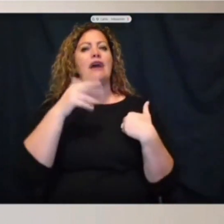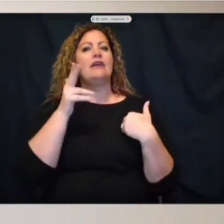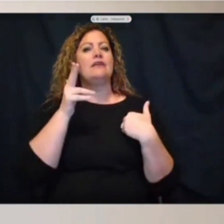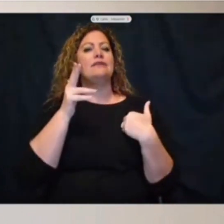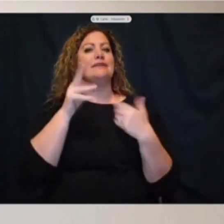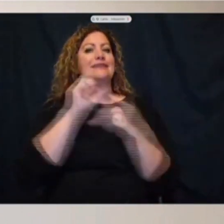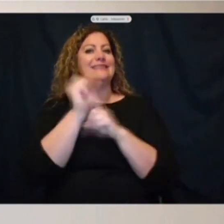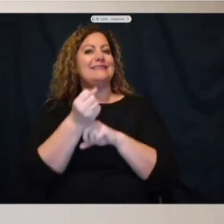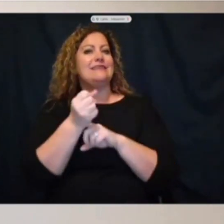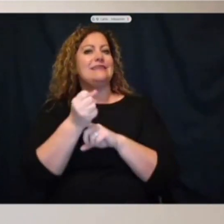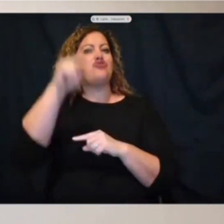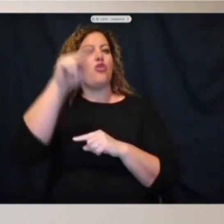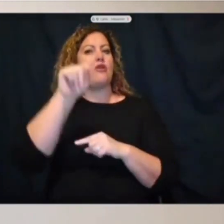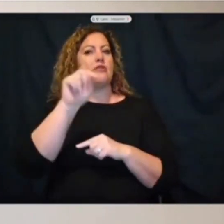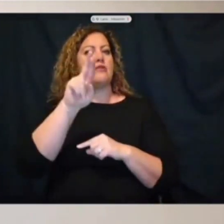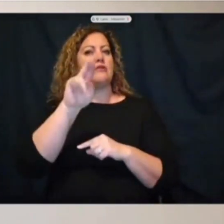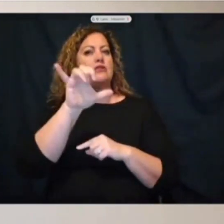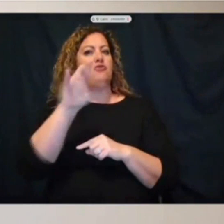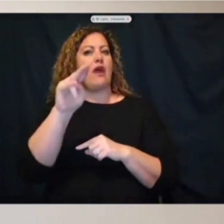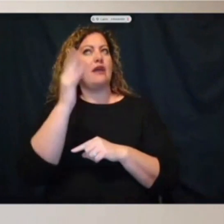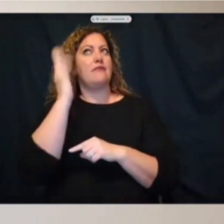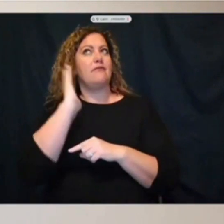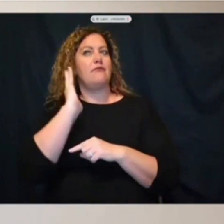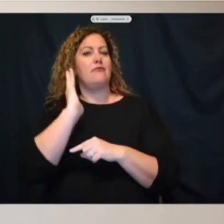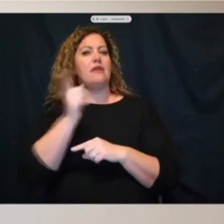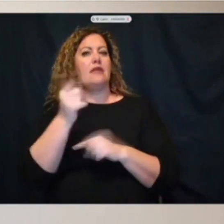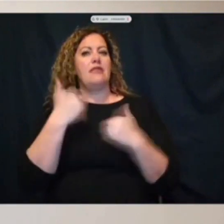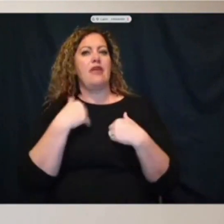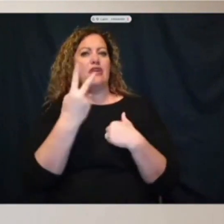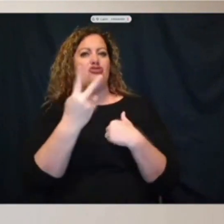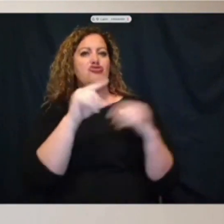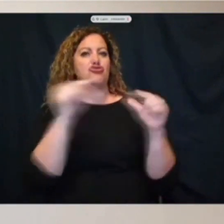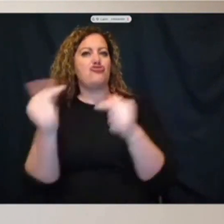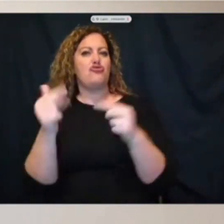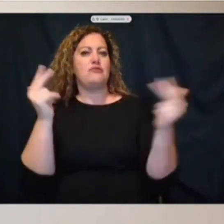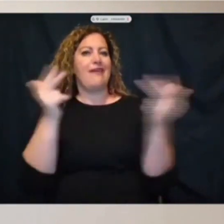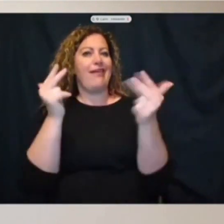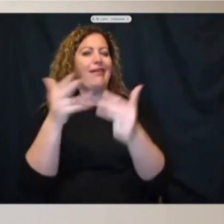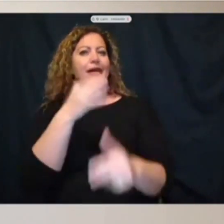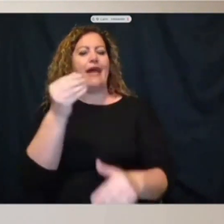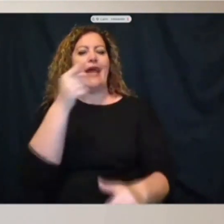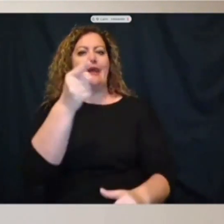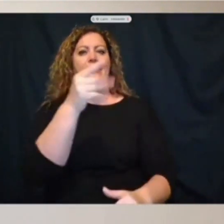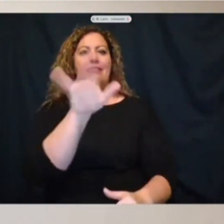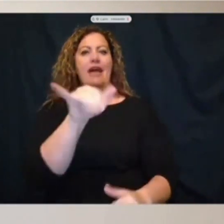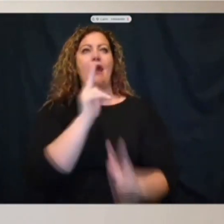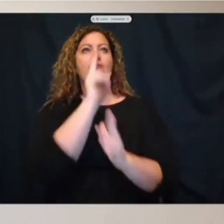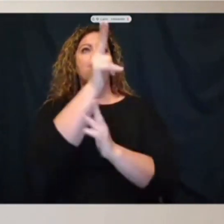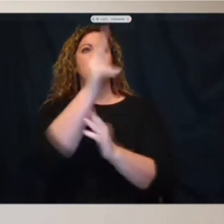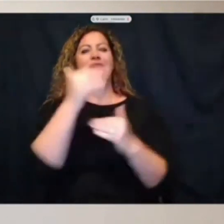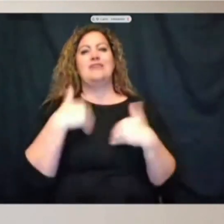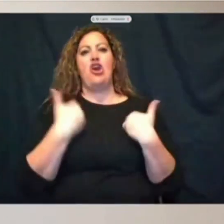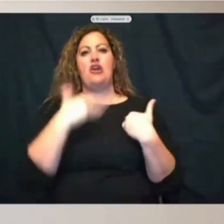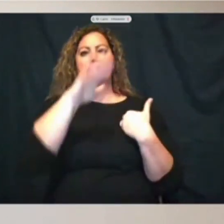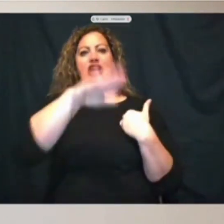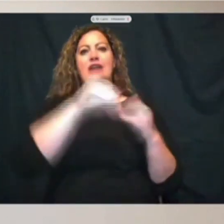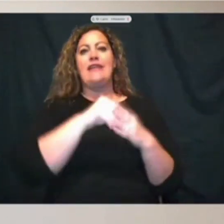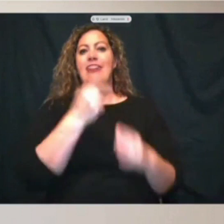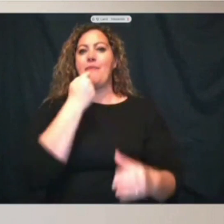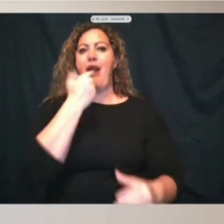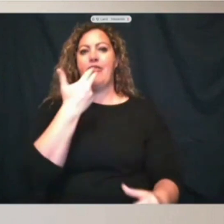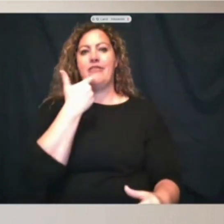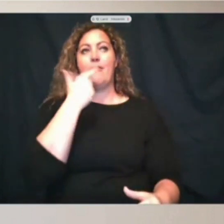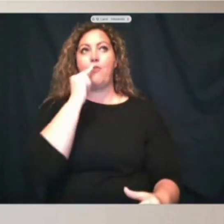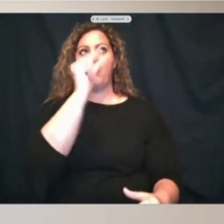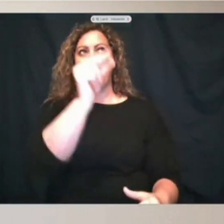where we had two groups of people that were shooting at each other and around penetrated an apartment and struck a child in the mouth. That has